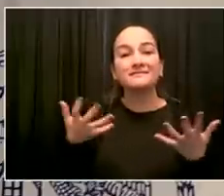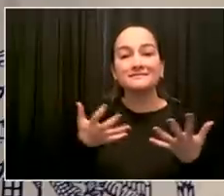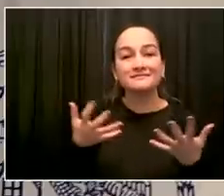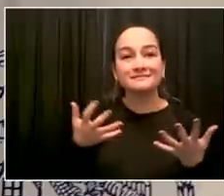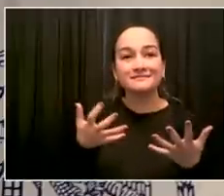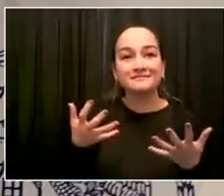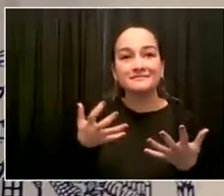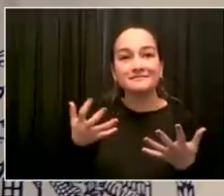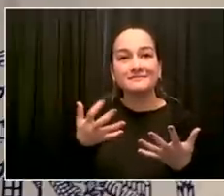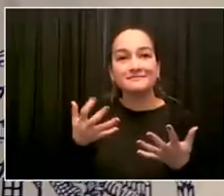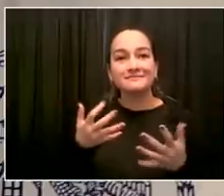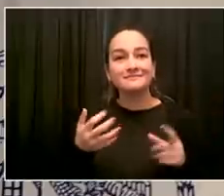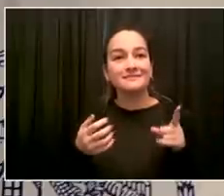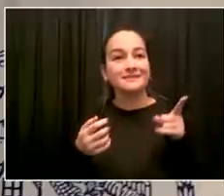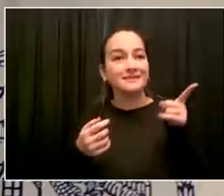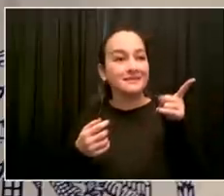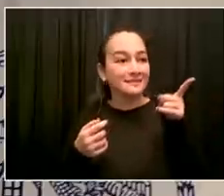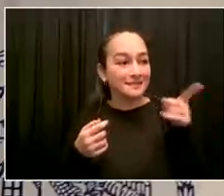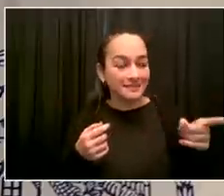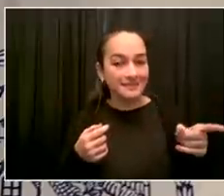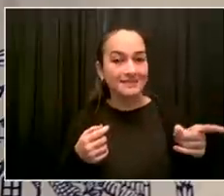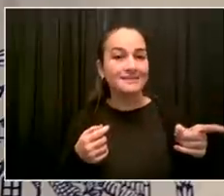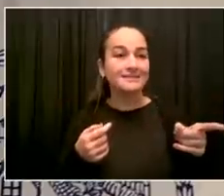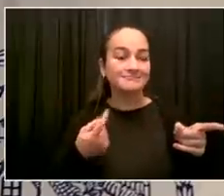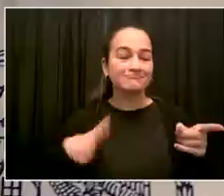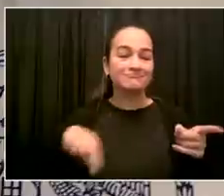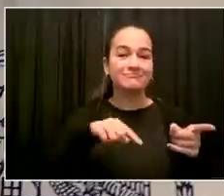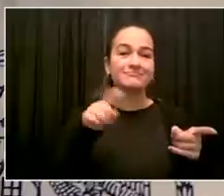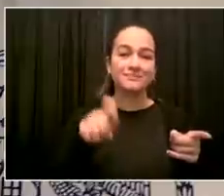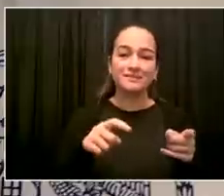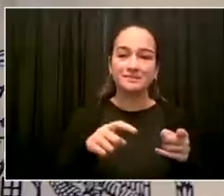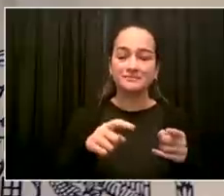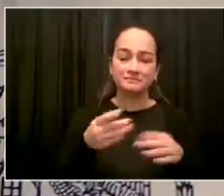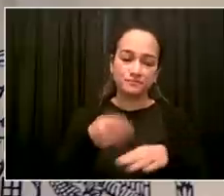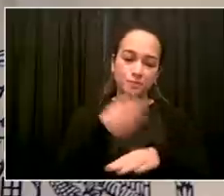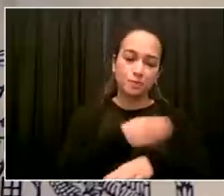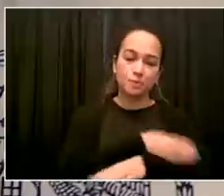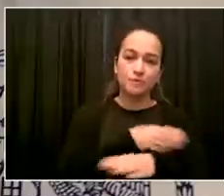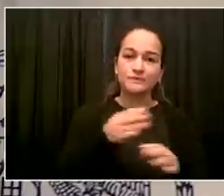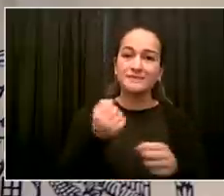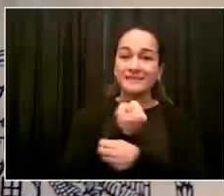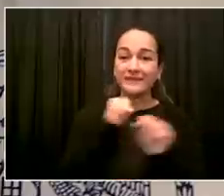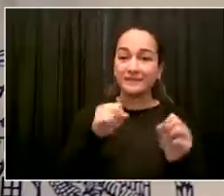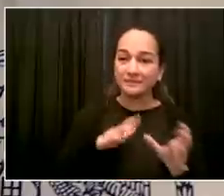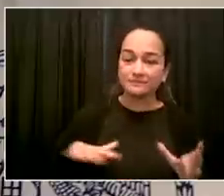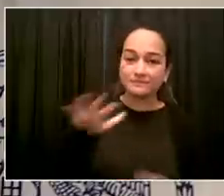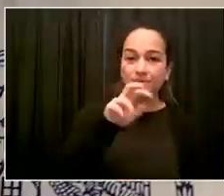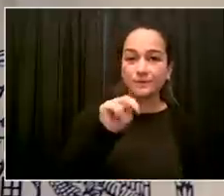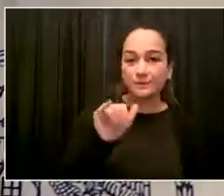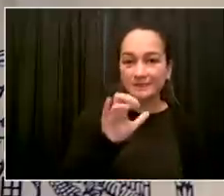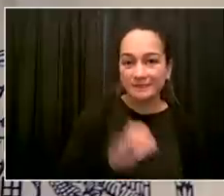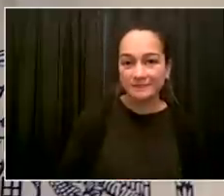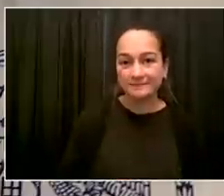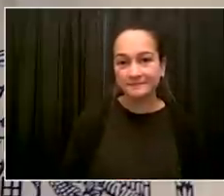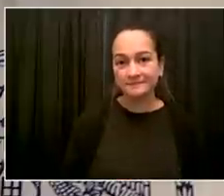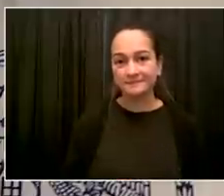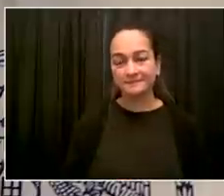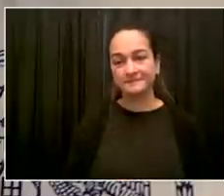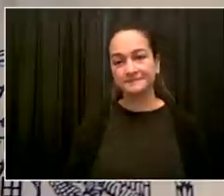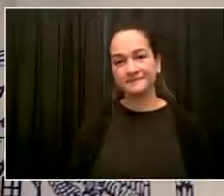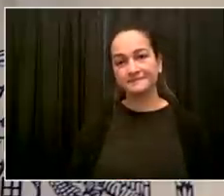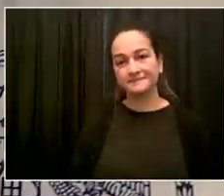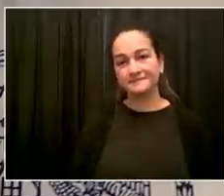In terms of the second part, Marla, sorry, I'm going ask you to repeat that other part of your question.